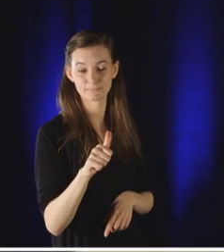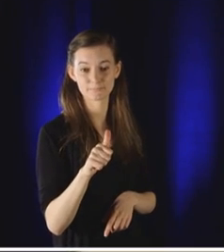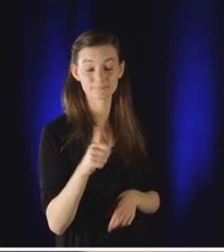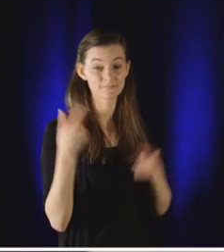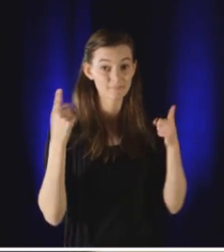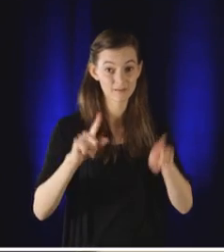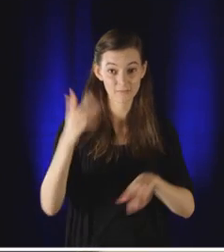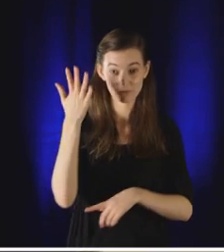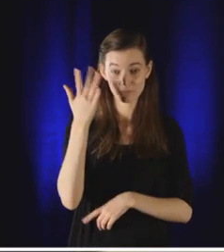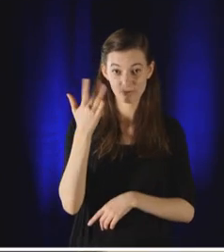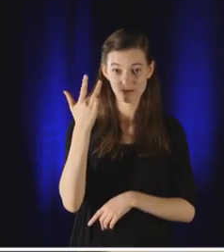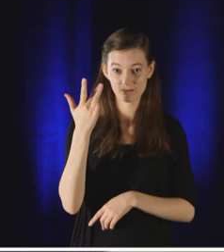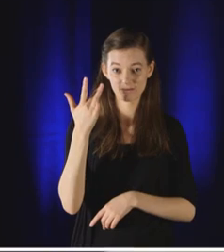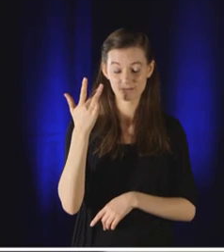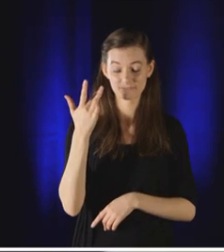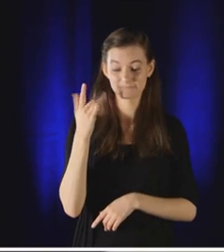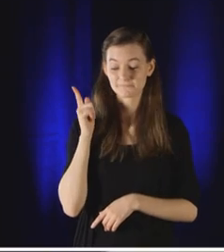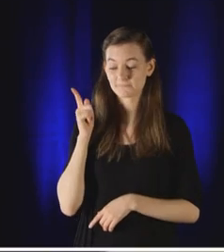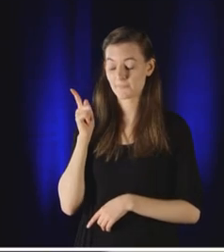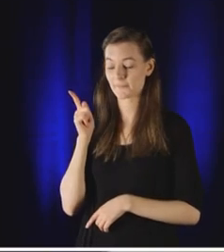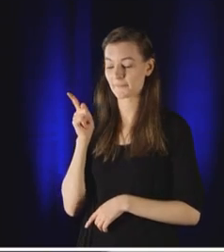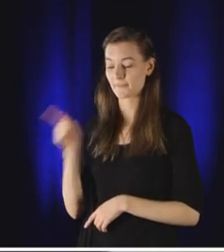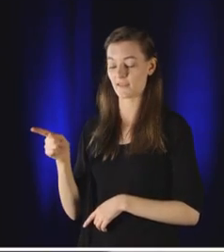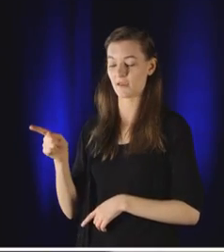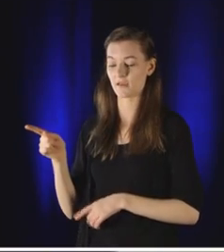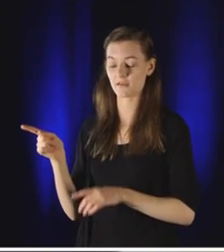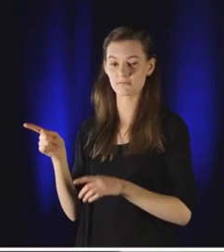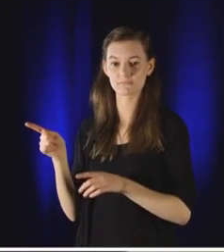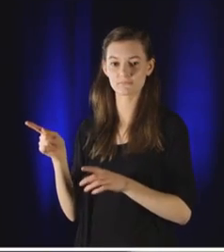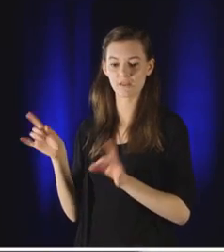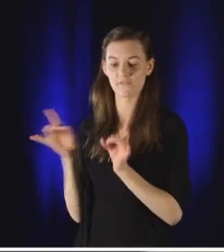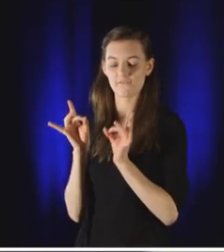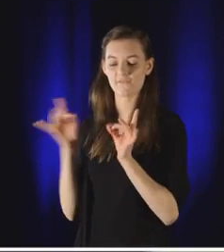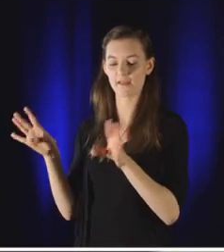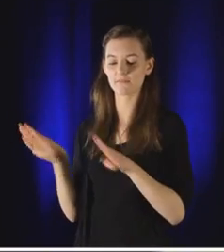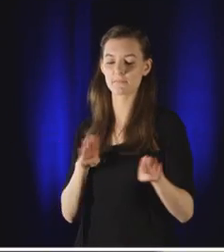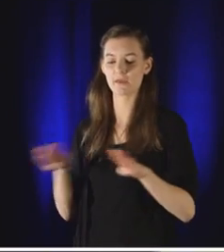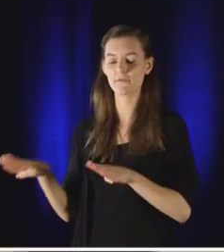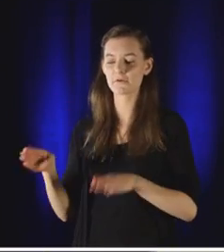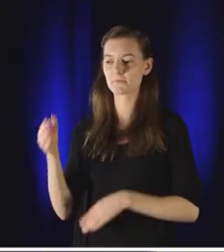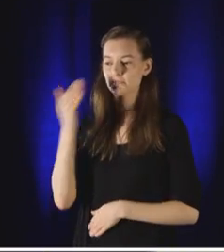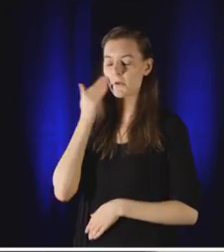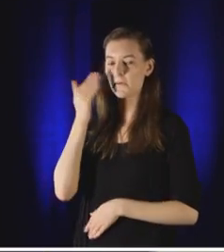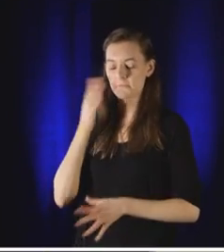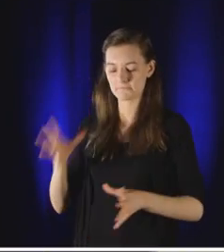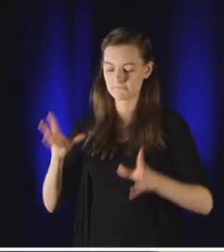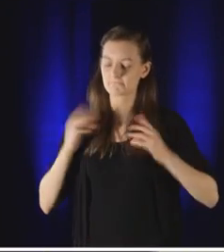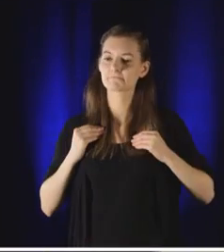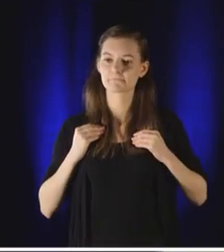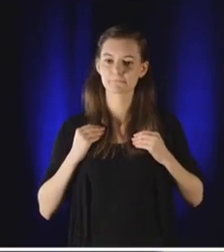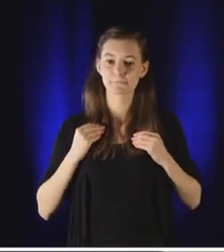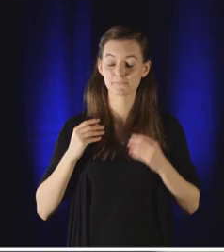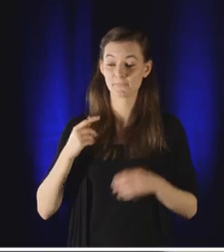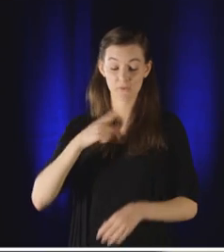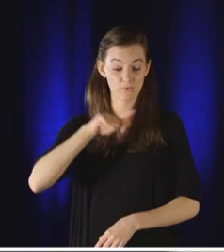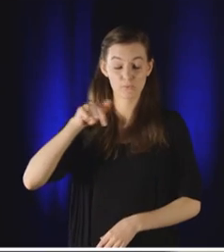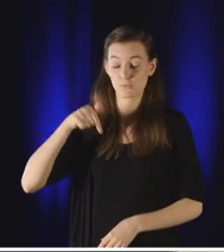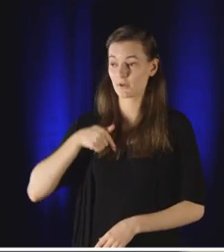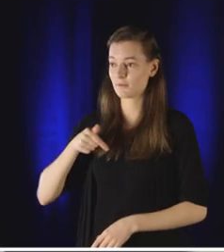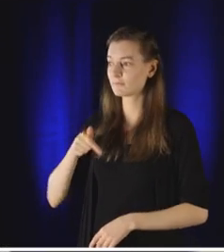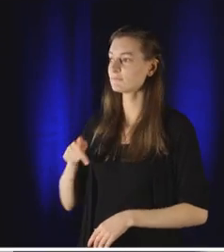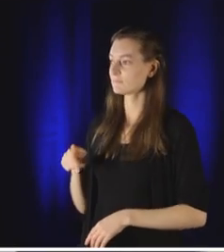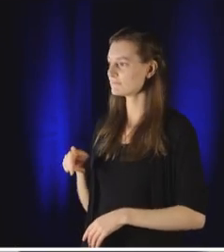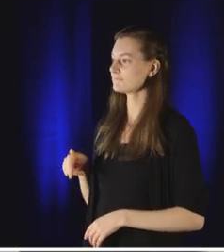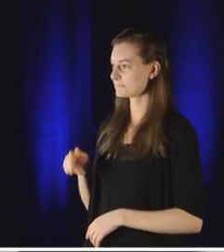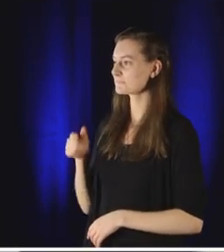swords. It's because they know how to act violently. And we